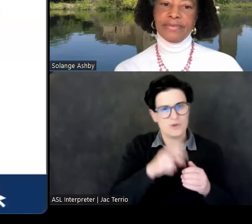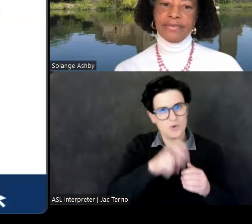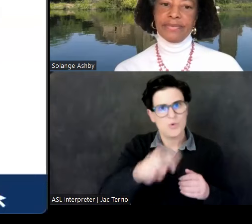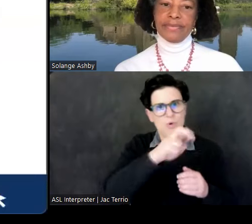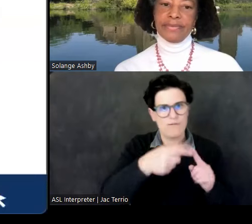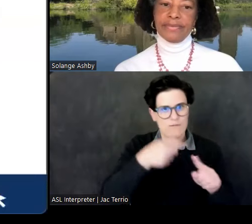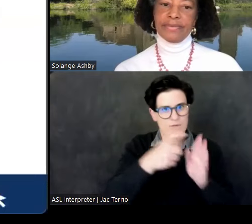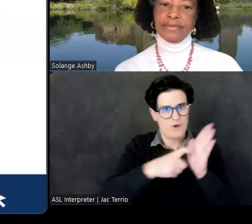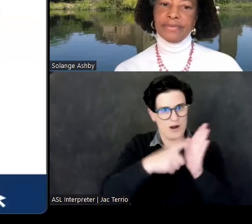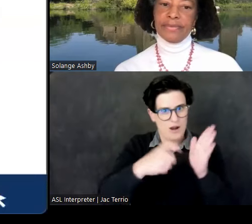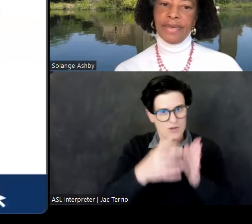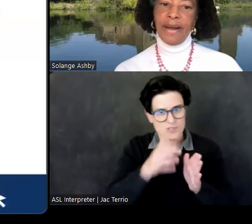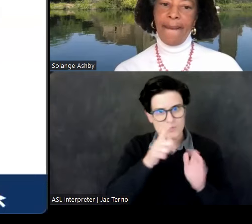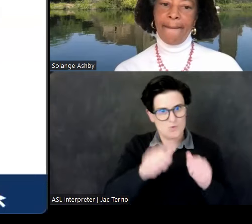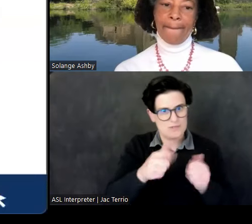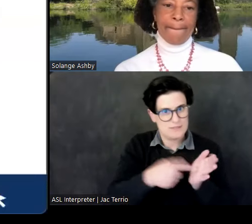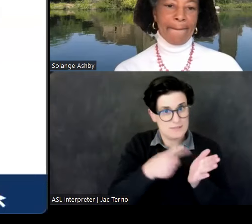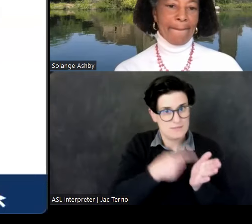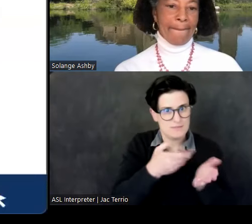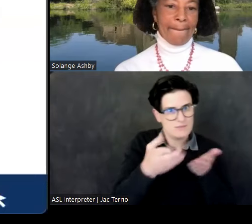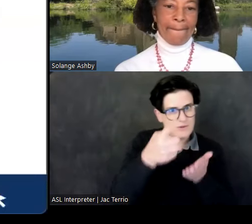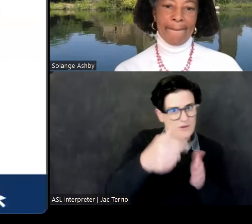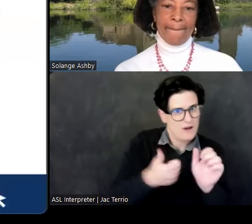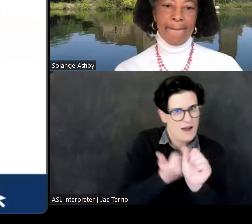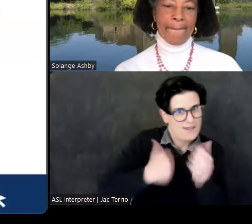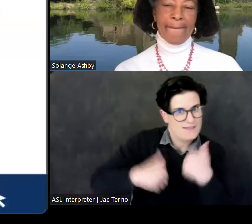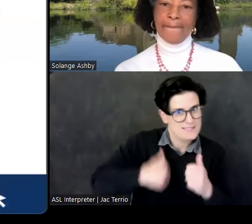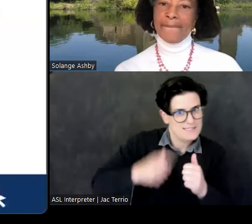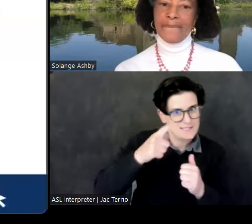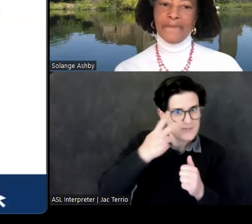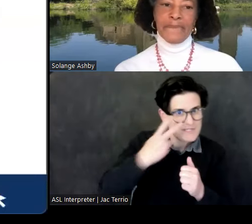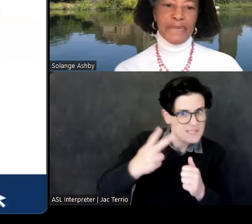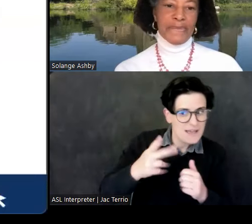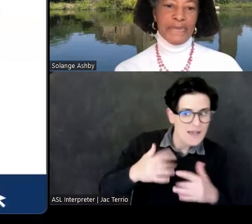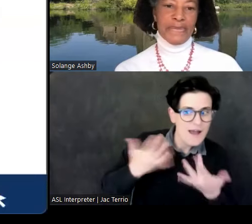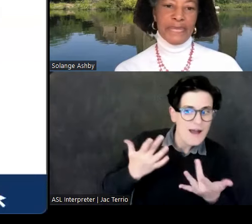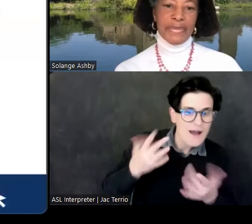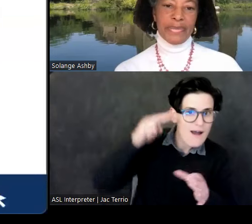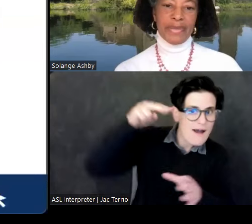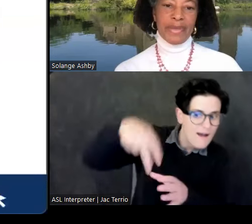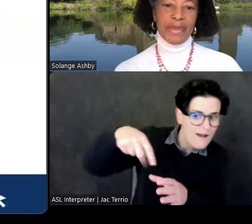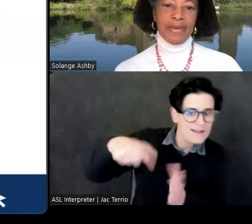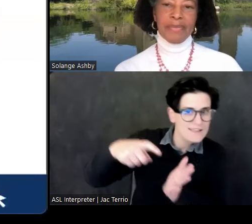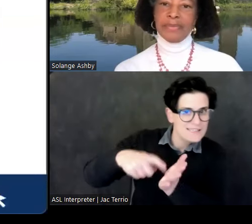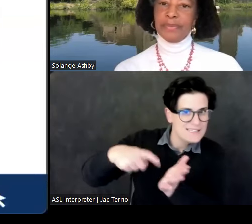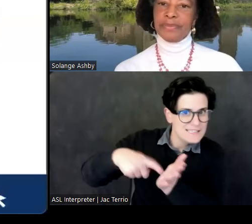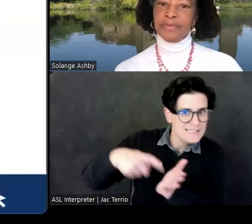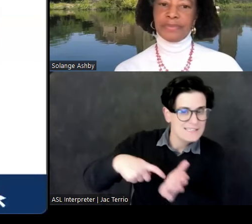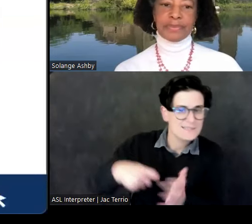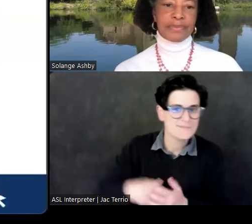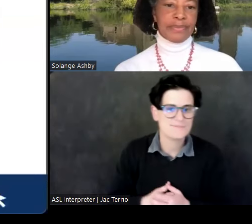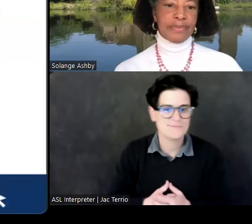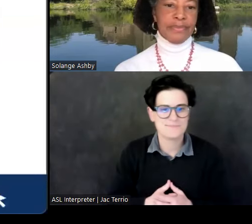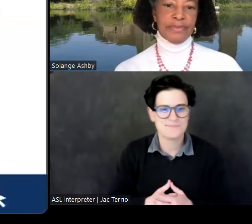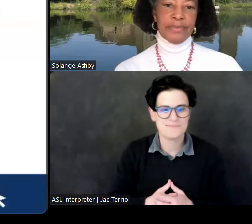take you behind the scenes or let you know what all the digging is about. So,